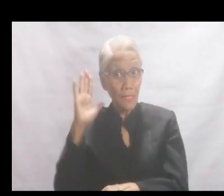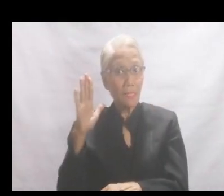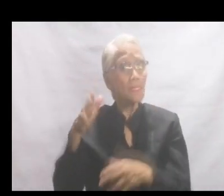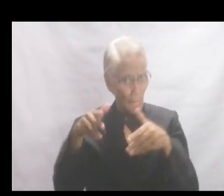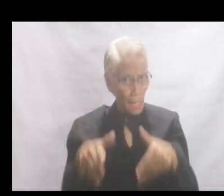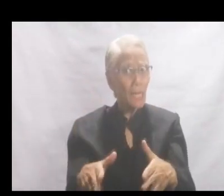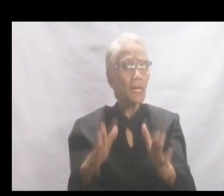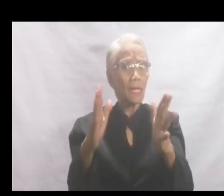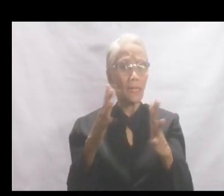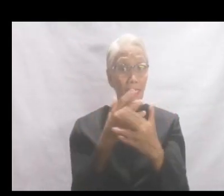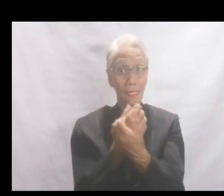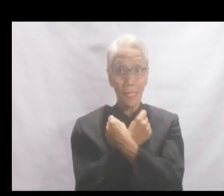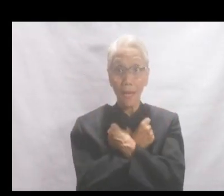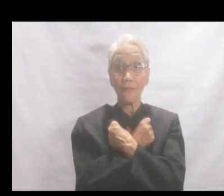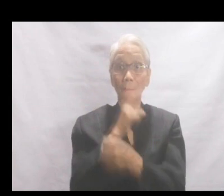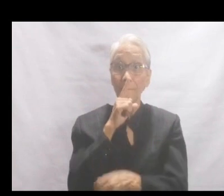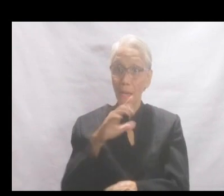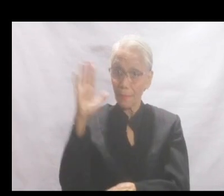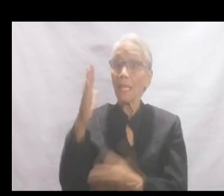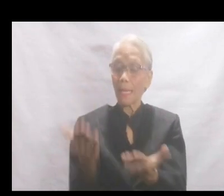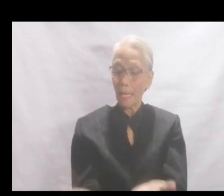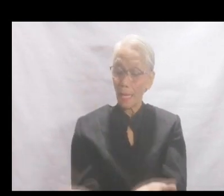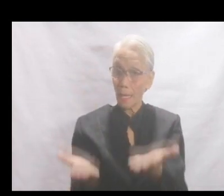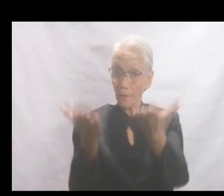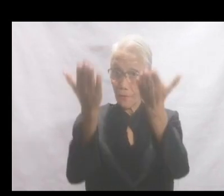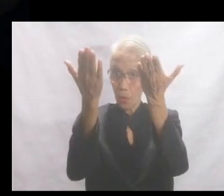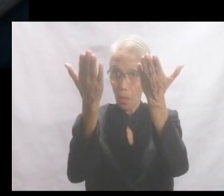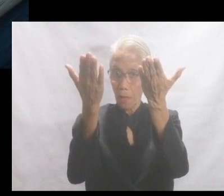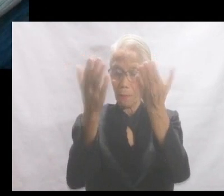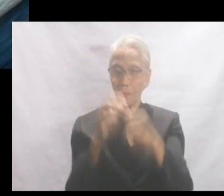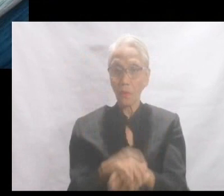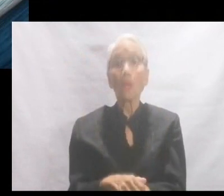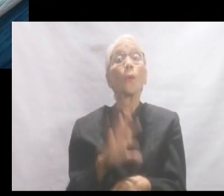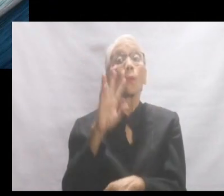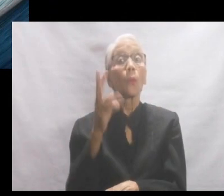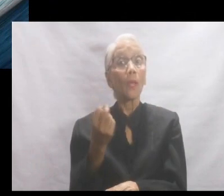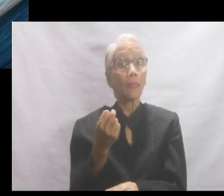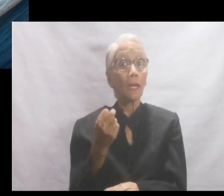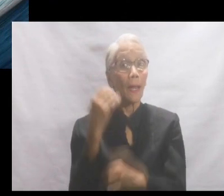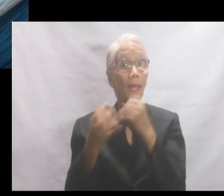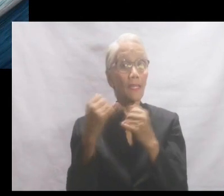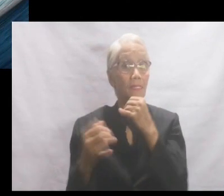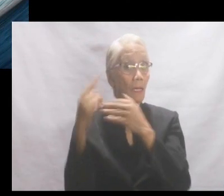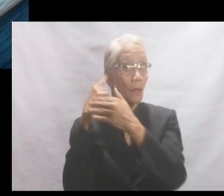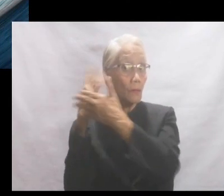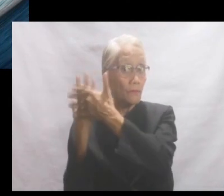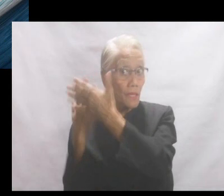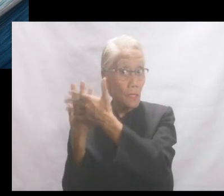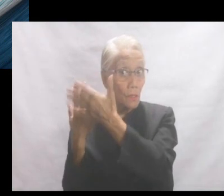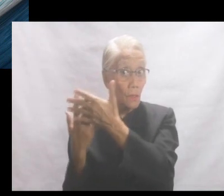and let His loving promises lift you up. Eh, kailang ka ba huling nagkumpisal?